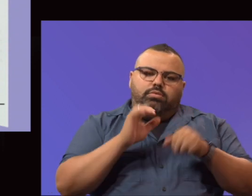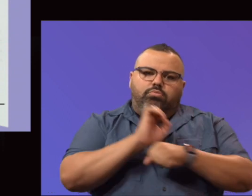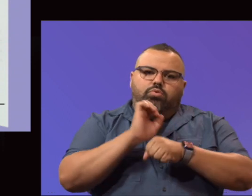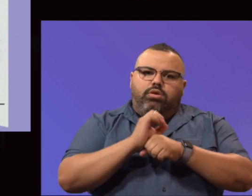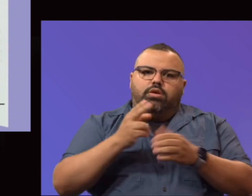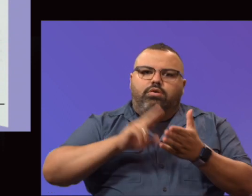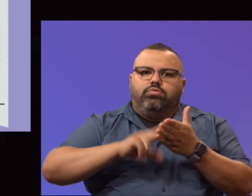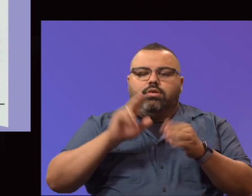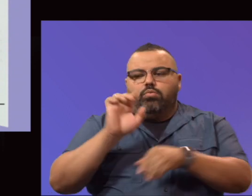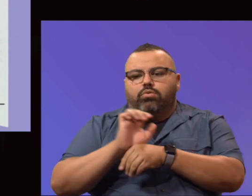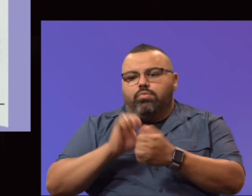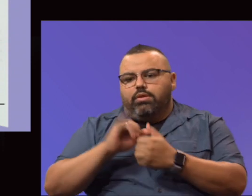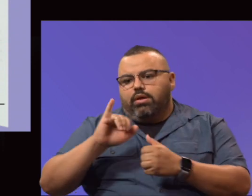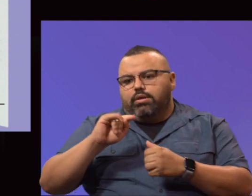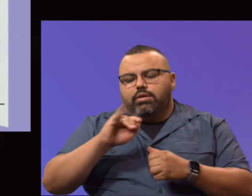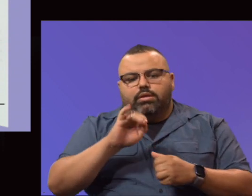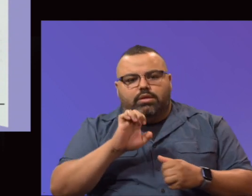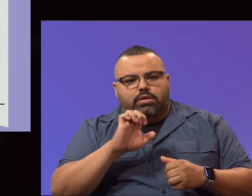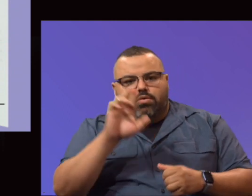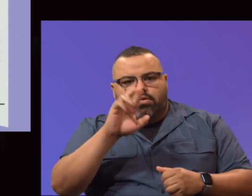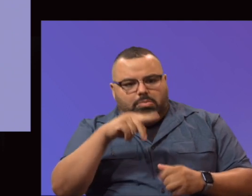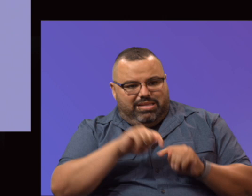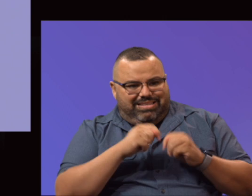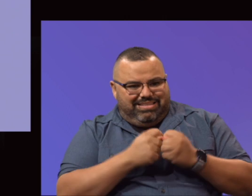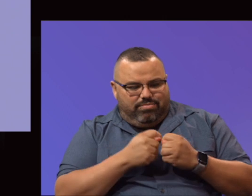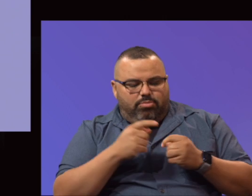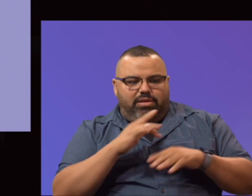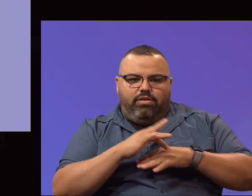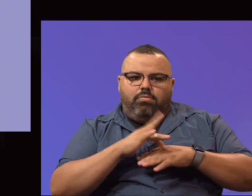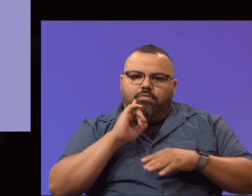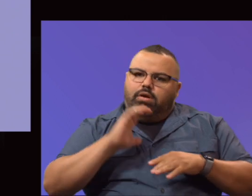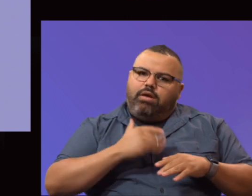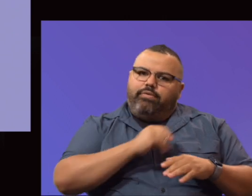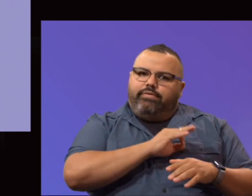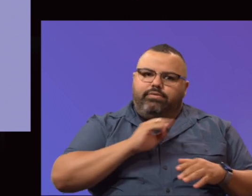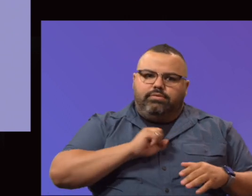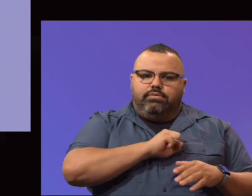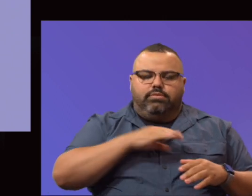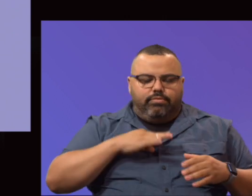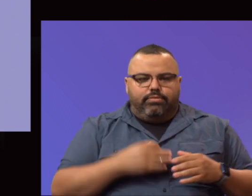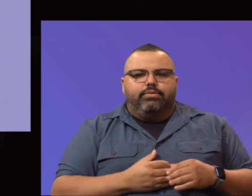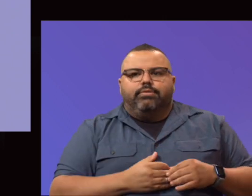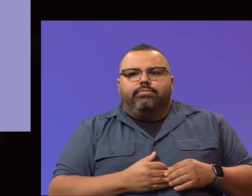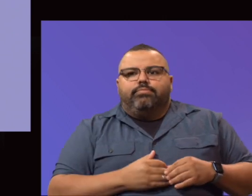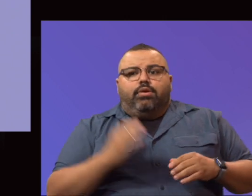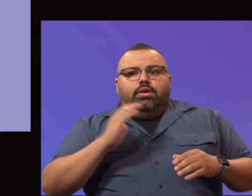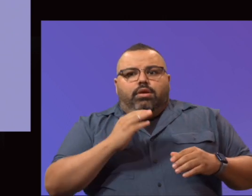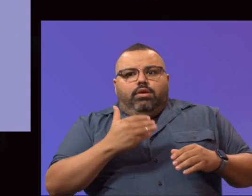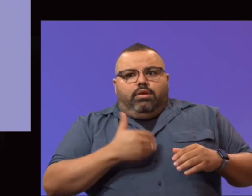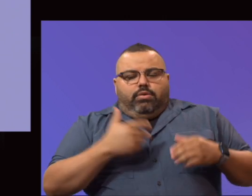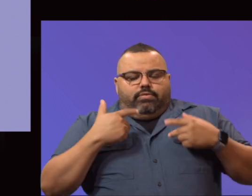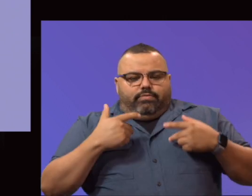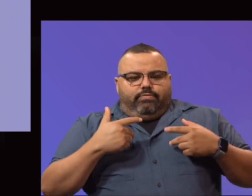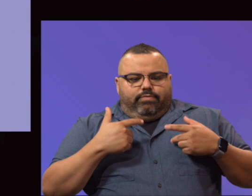ERP team to make sure that they were available to our faculty and staff. Our physical plant projects. Mr. Lobato and his team